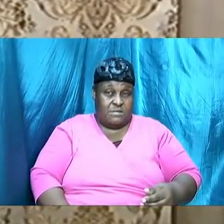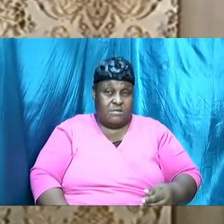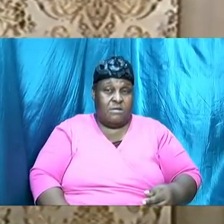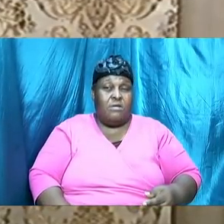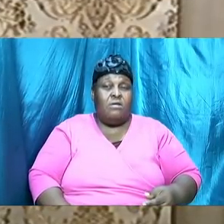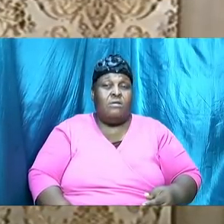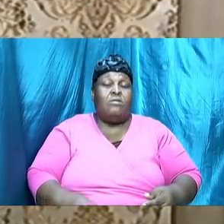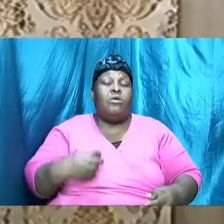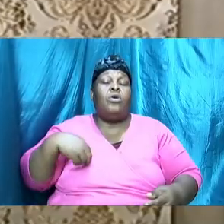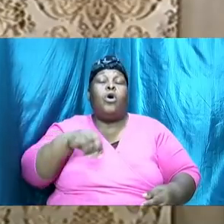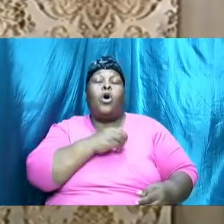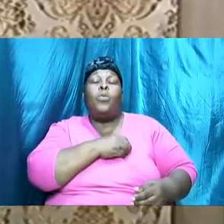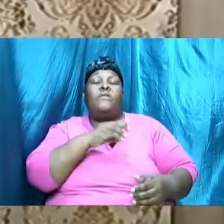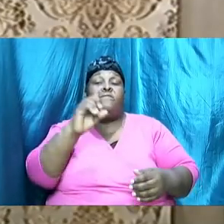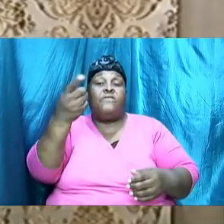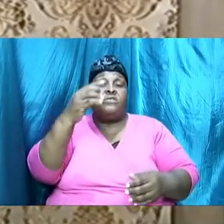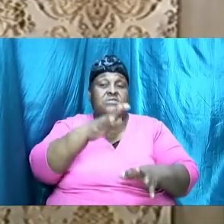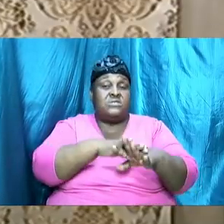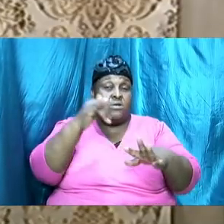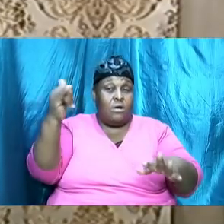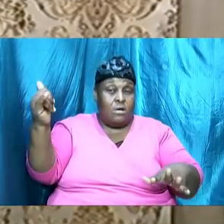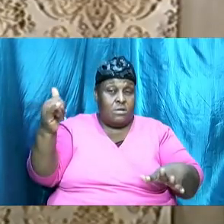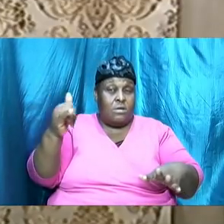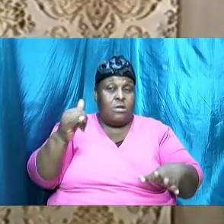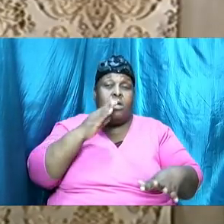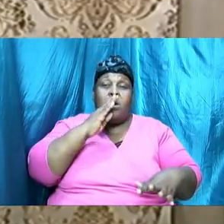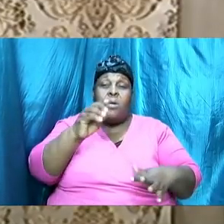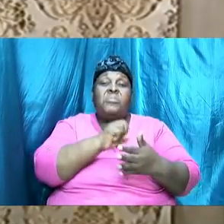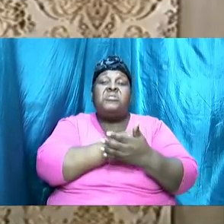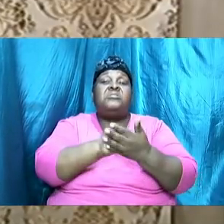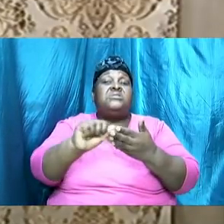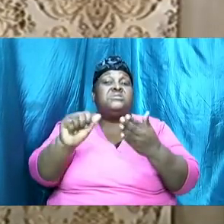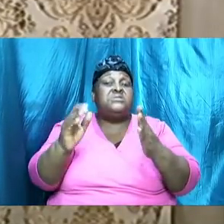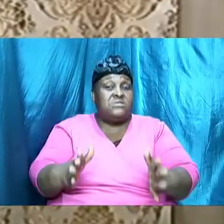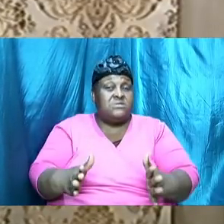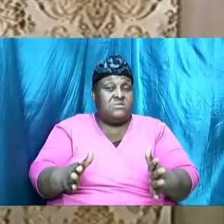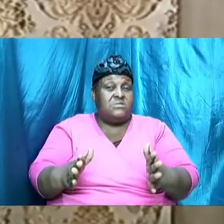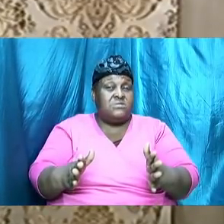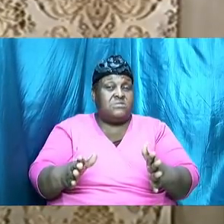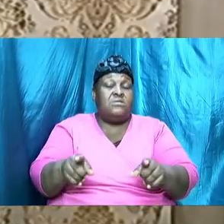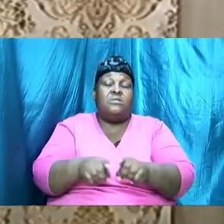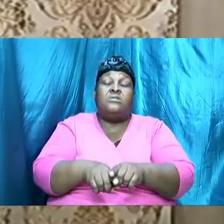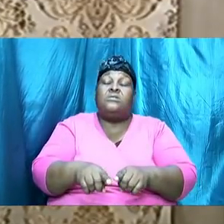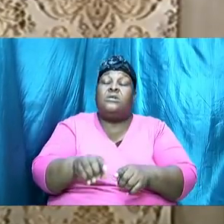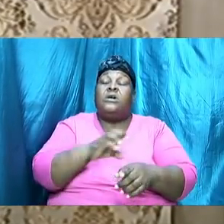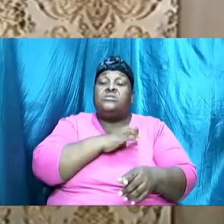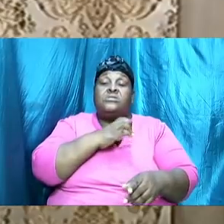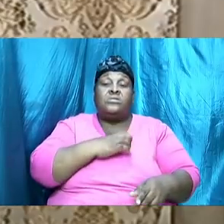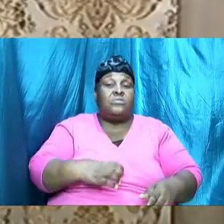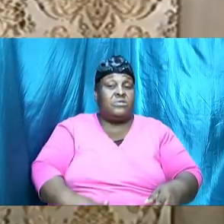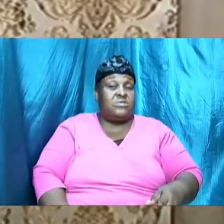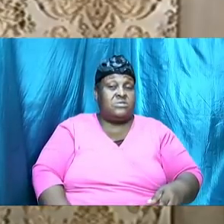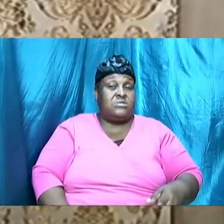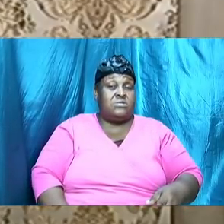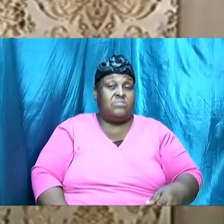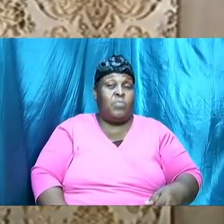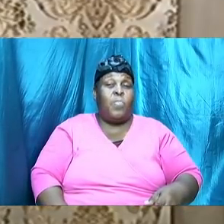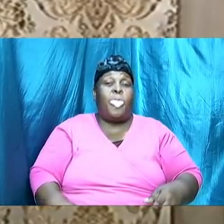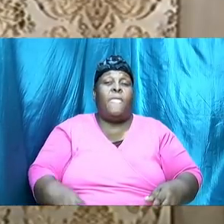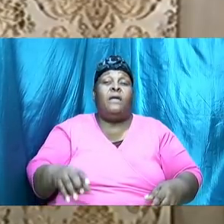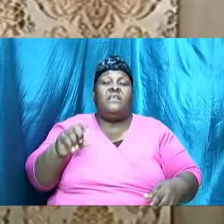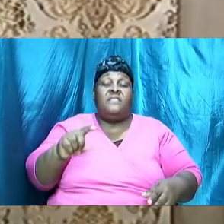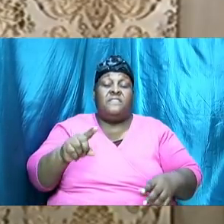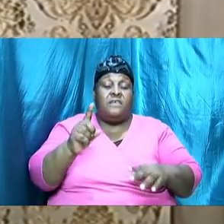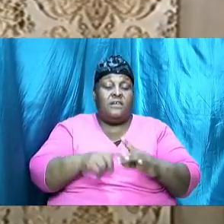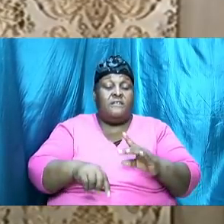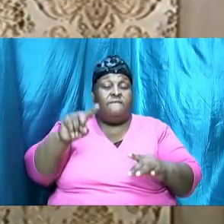our first calling is to be saints so as a Christian we then must first